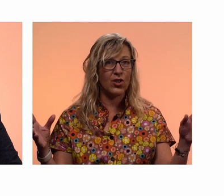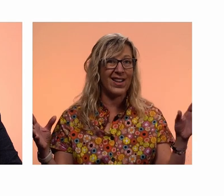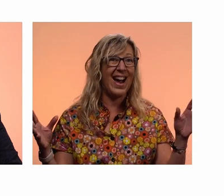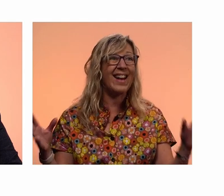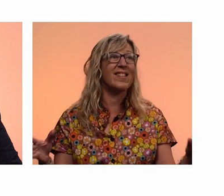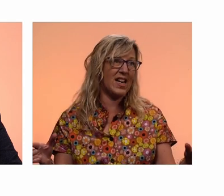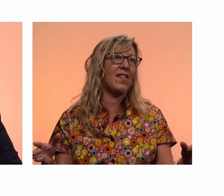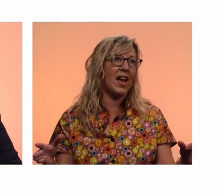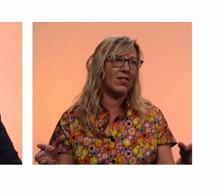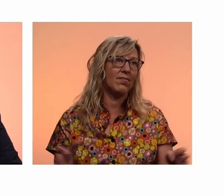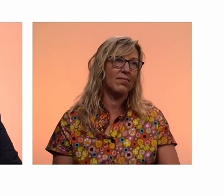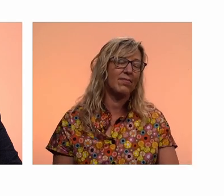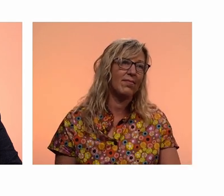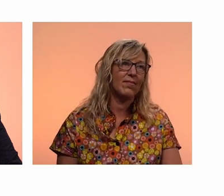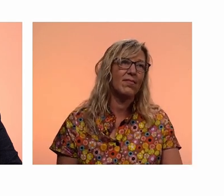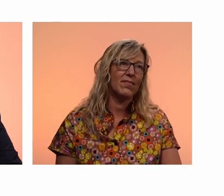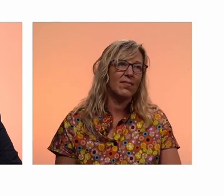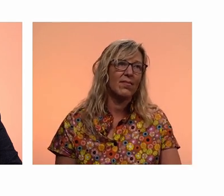for the whole country, understand that.